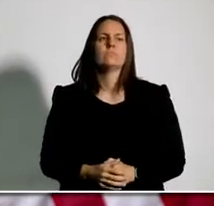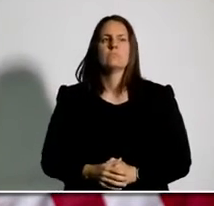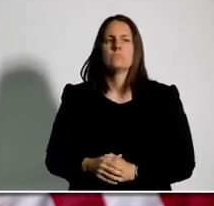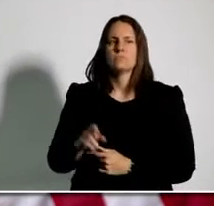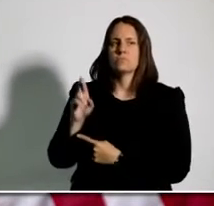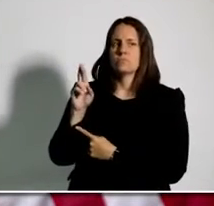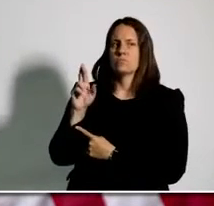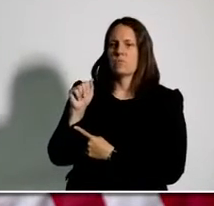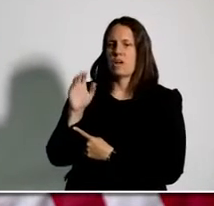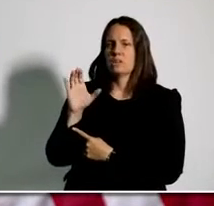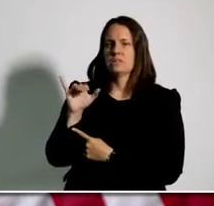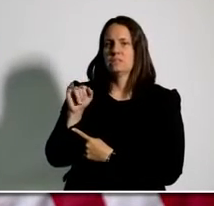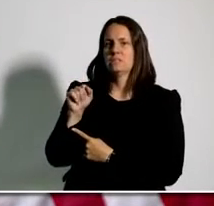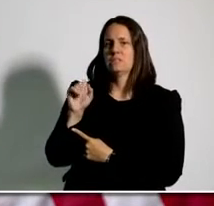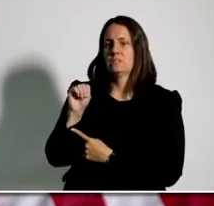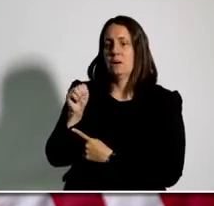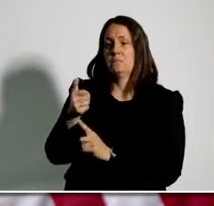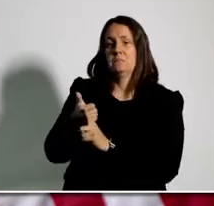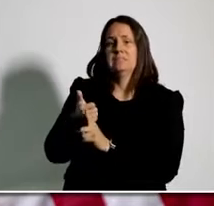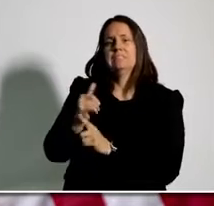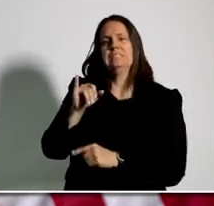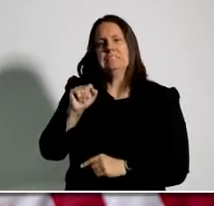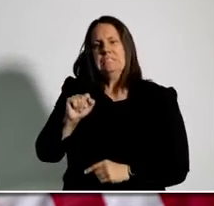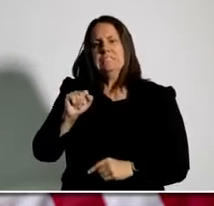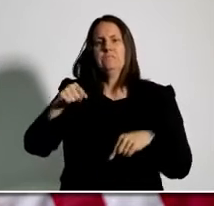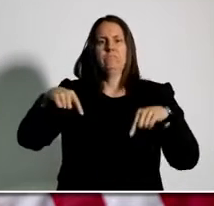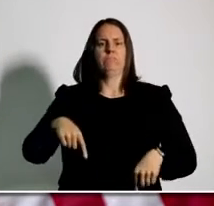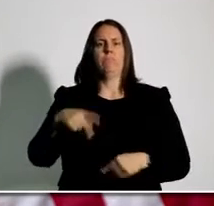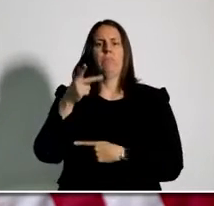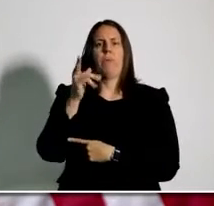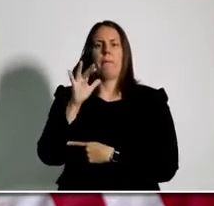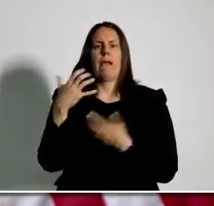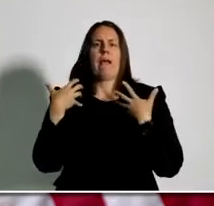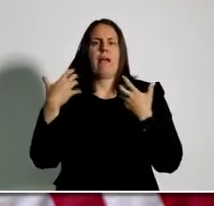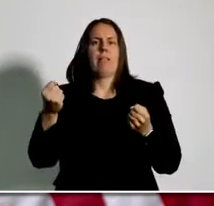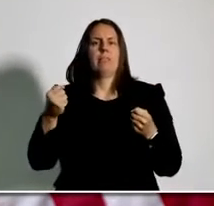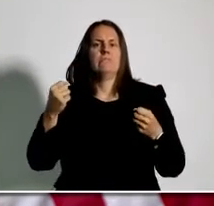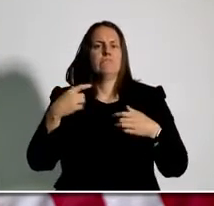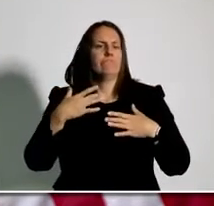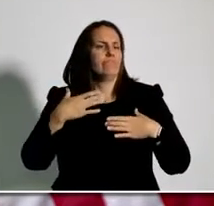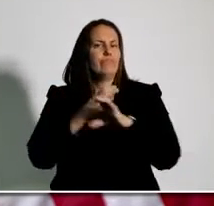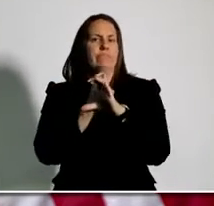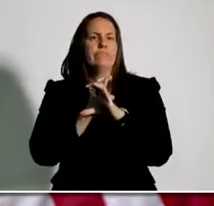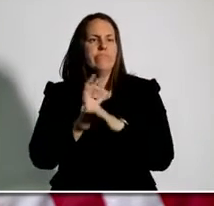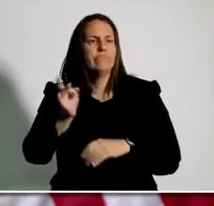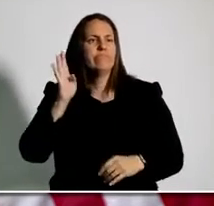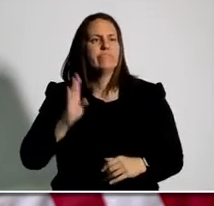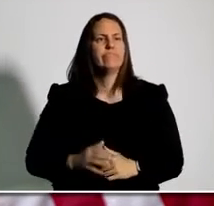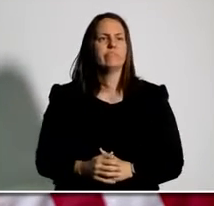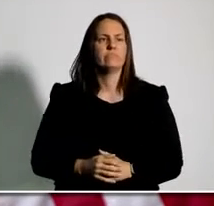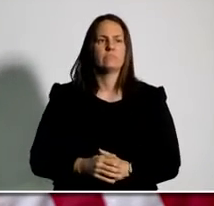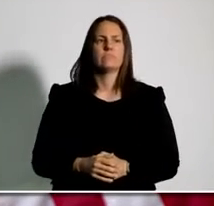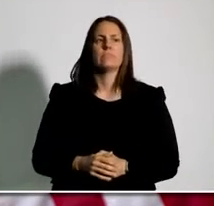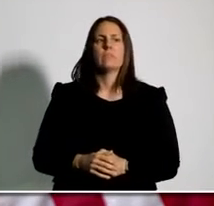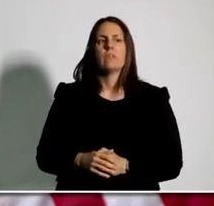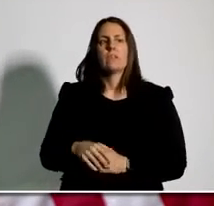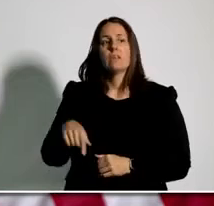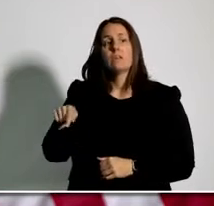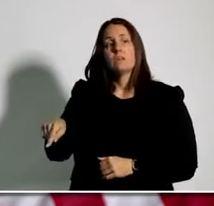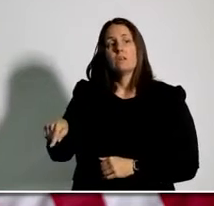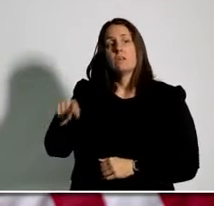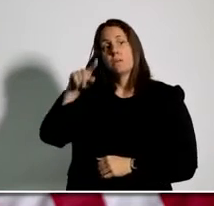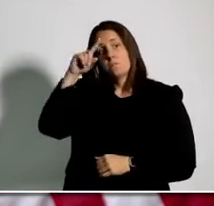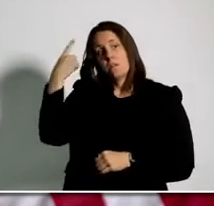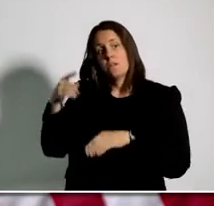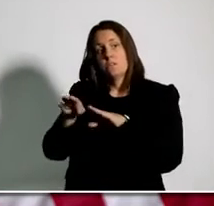kids in Wisconsin live in poverty, a rate that's 3.5 times higher than that of white kids. Black Wisconsinites are